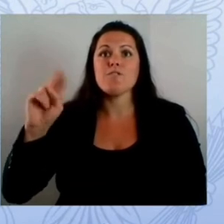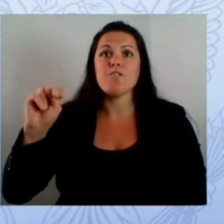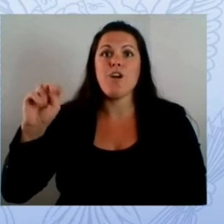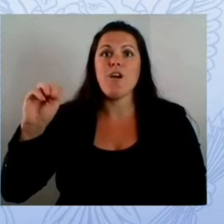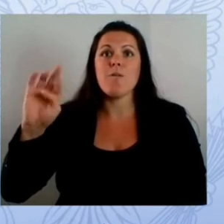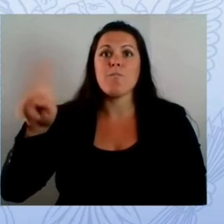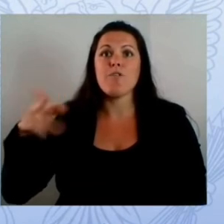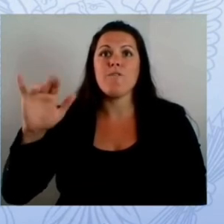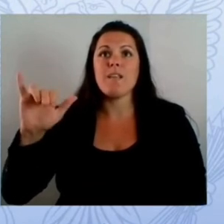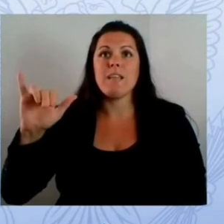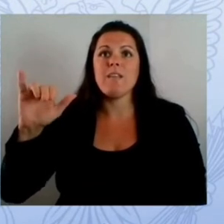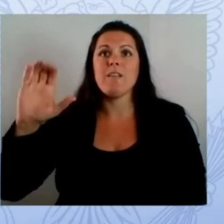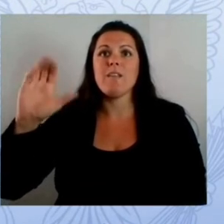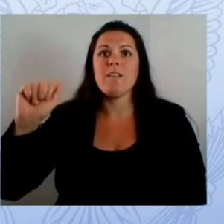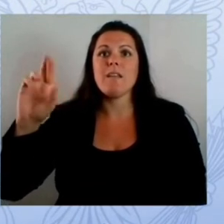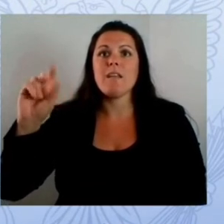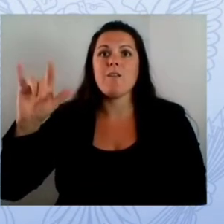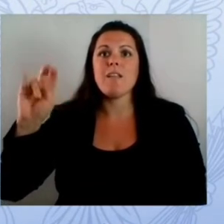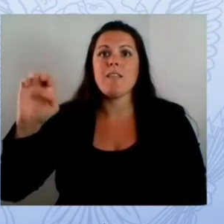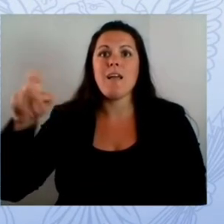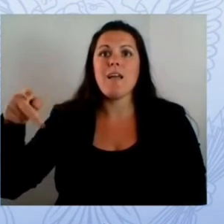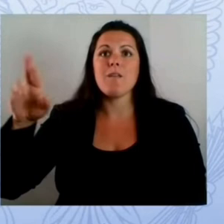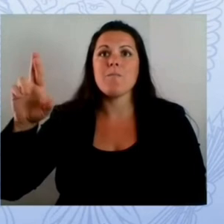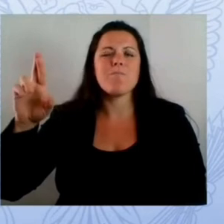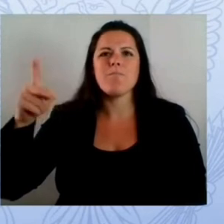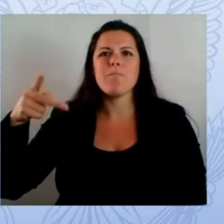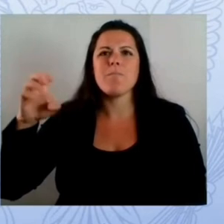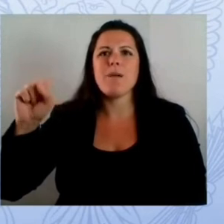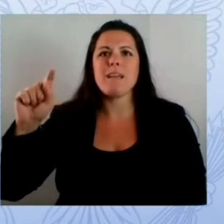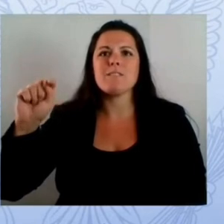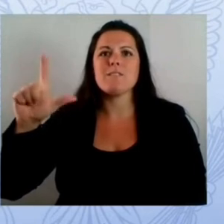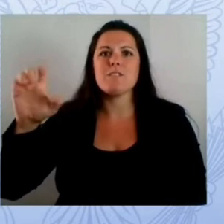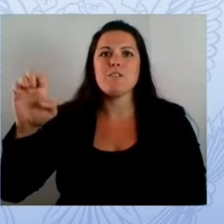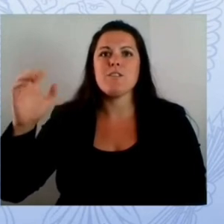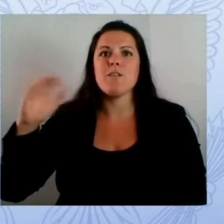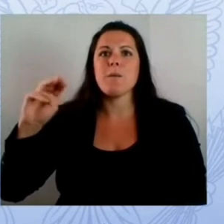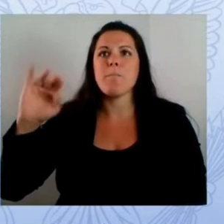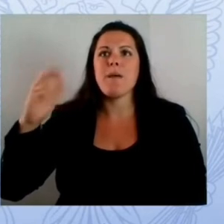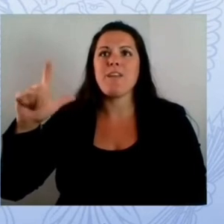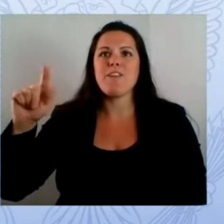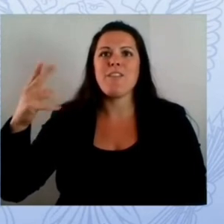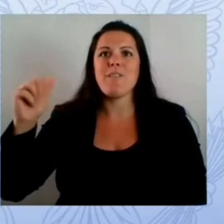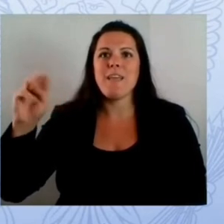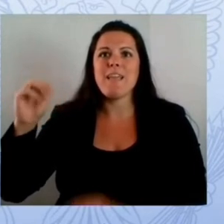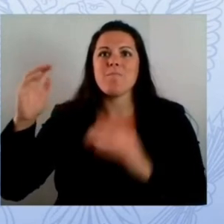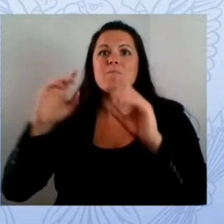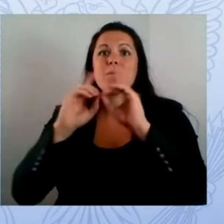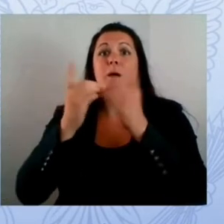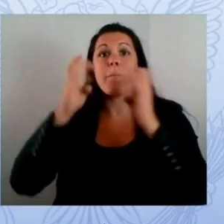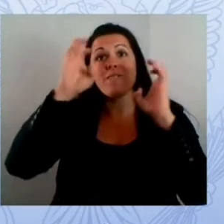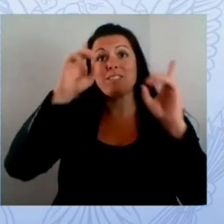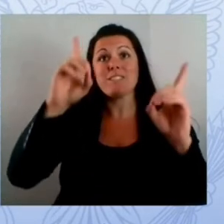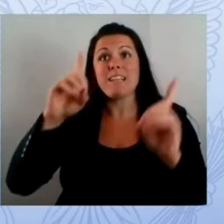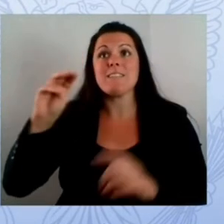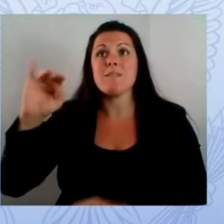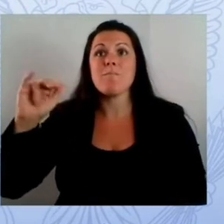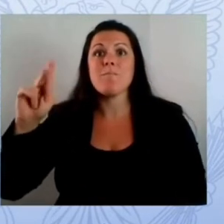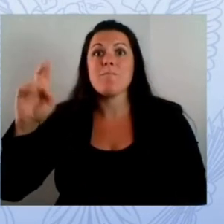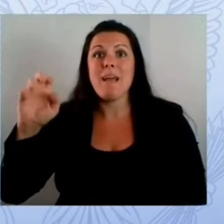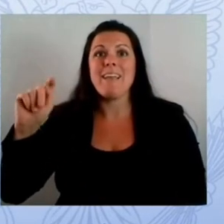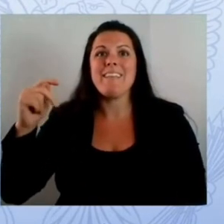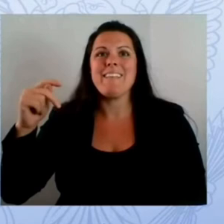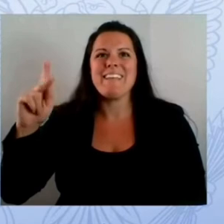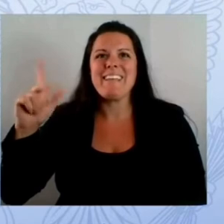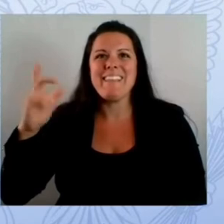gathering here today will serve as a catalyst to help ensure that schools tap into the resources we talked about and ensure that our kids